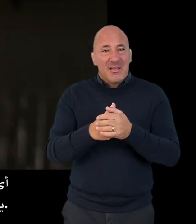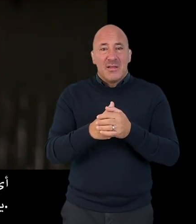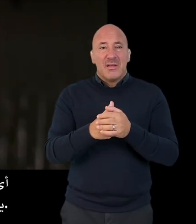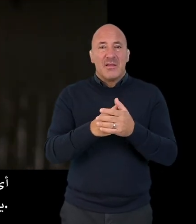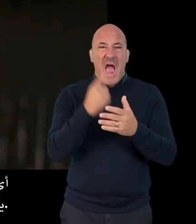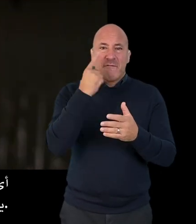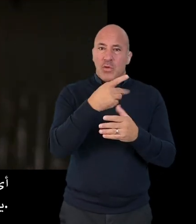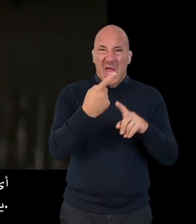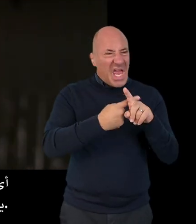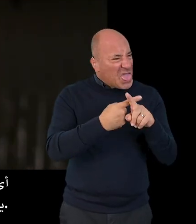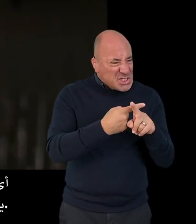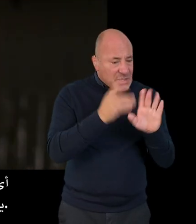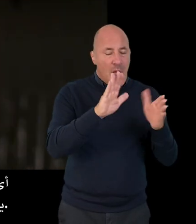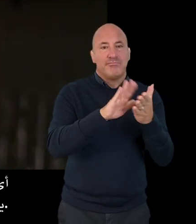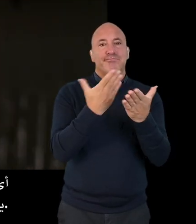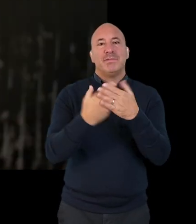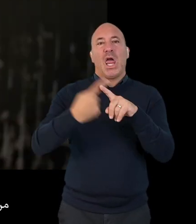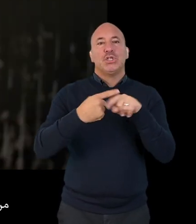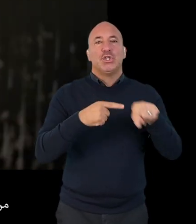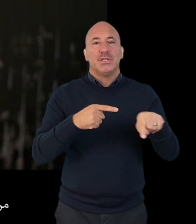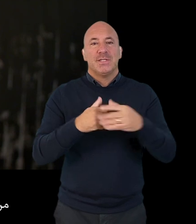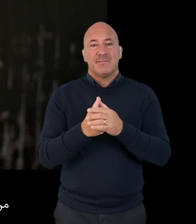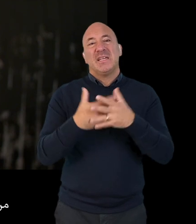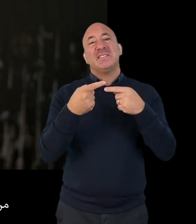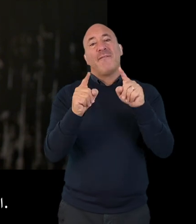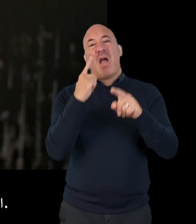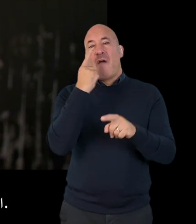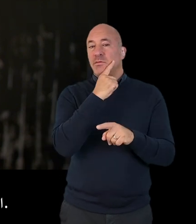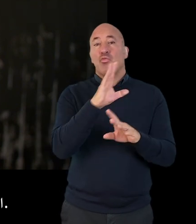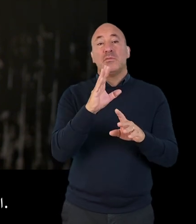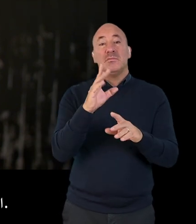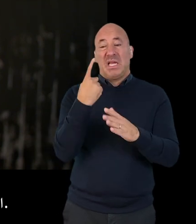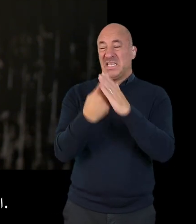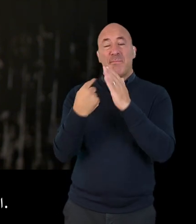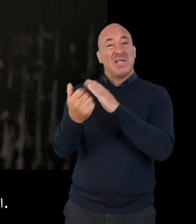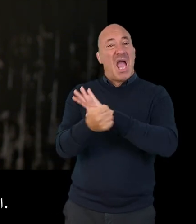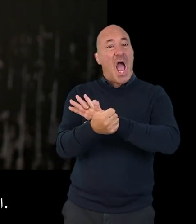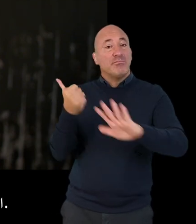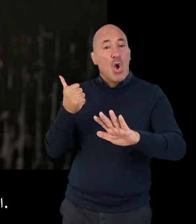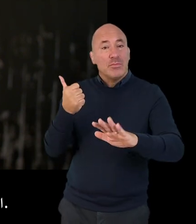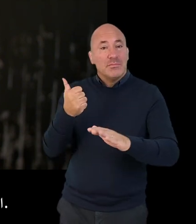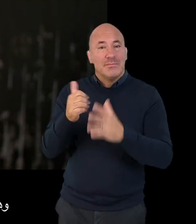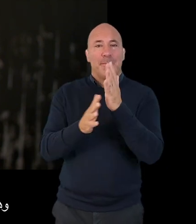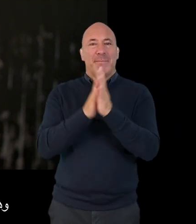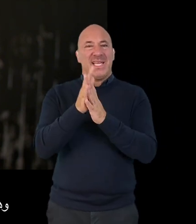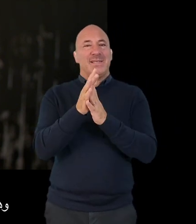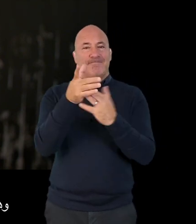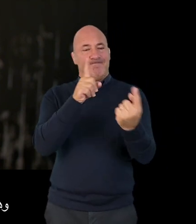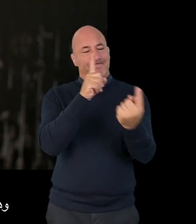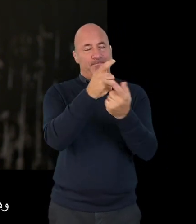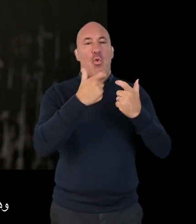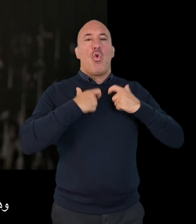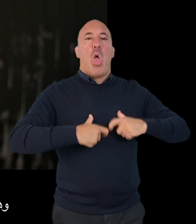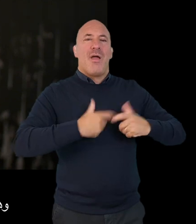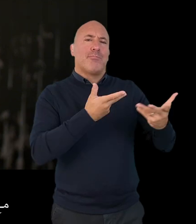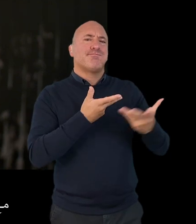Any evidence which is not in English must be translated. Another type of evidence is evidence from independent experts. This is something that you